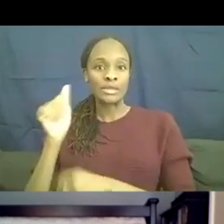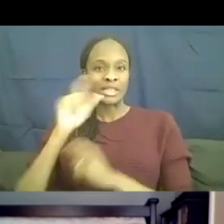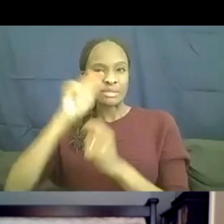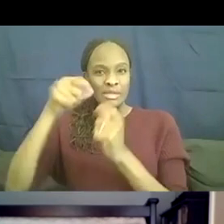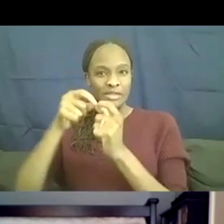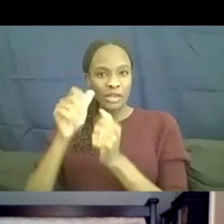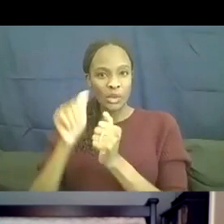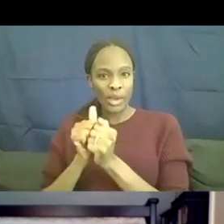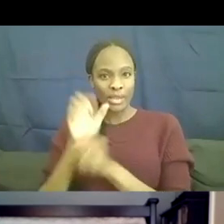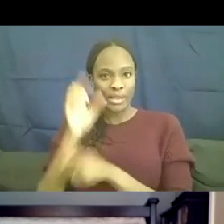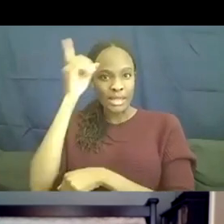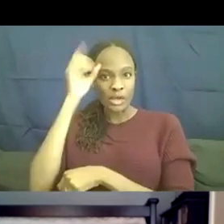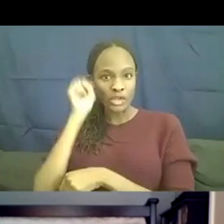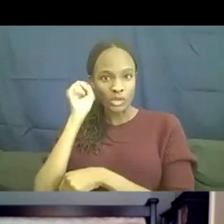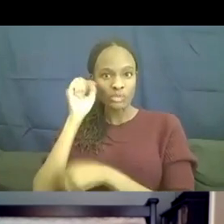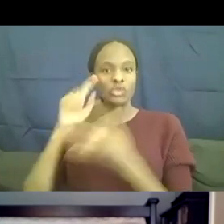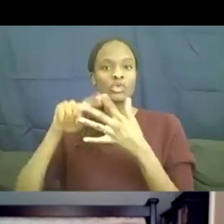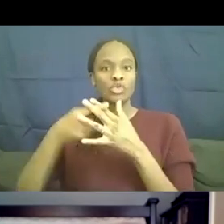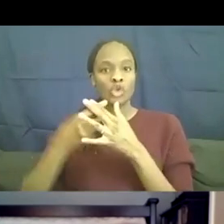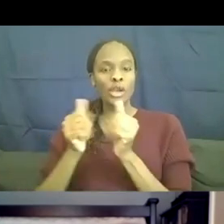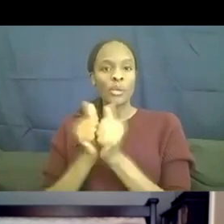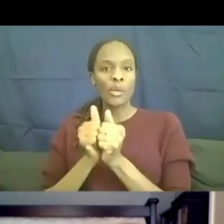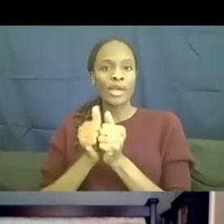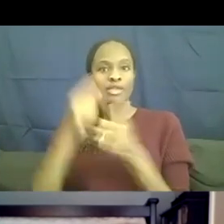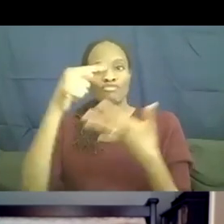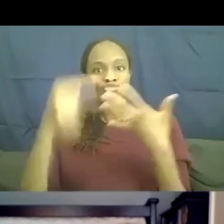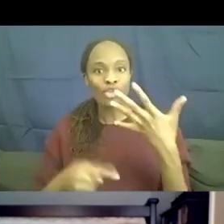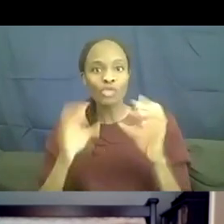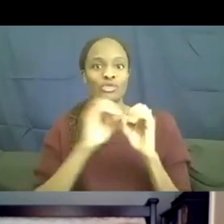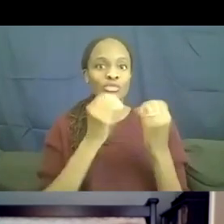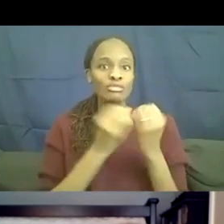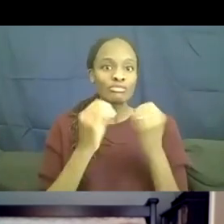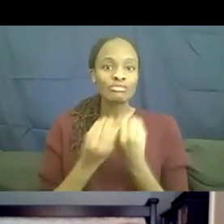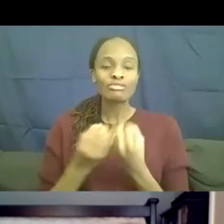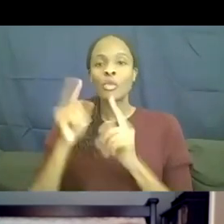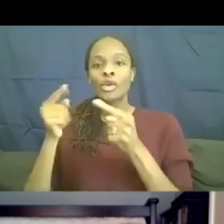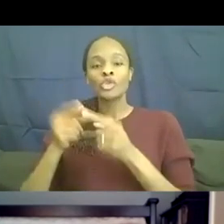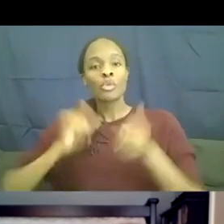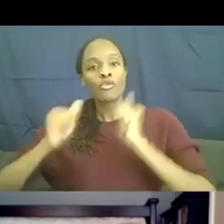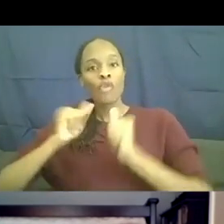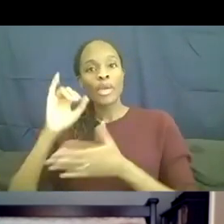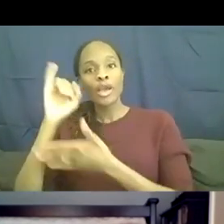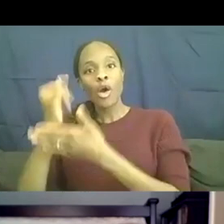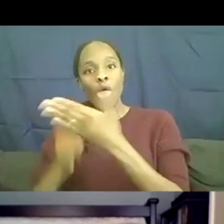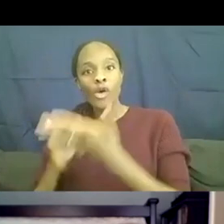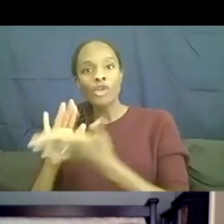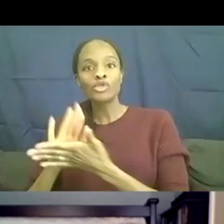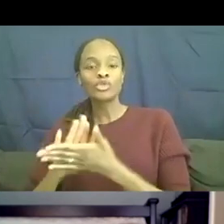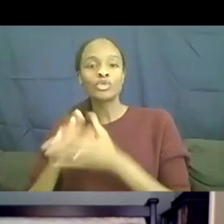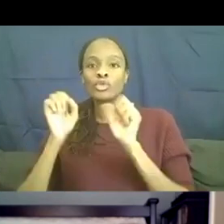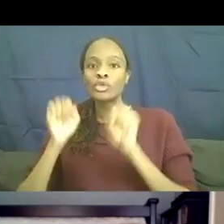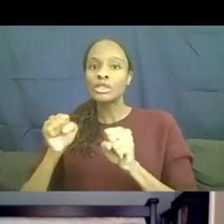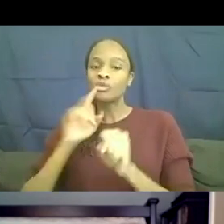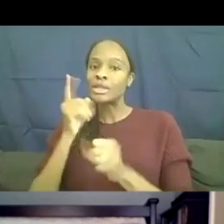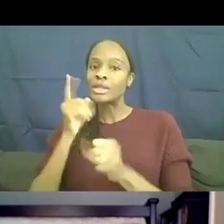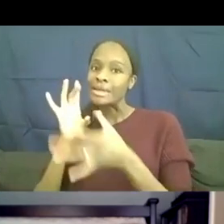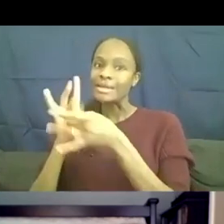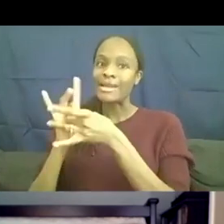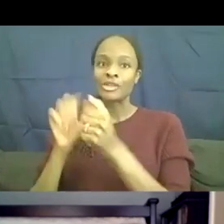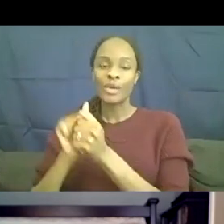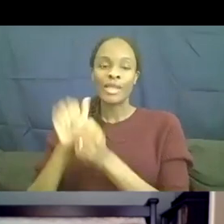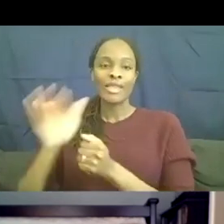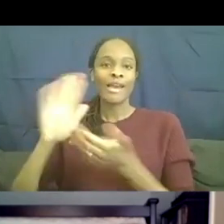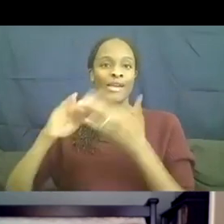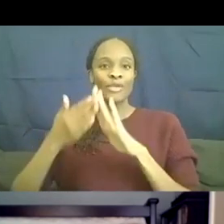And so we started in those organizations like John and Elena went to a performing arts school. So we were able to tap into that community. Then we